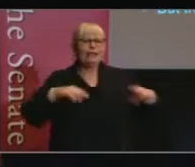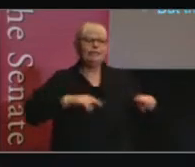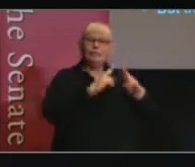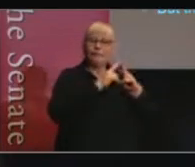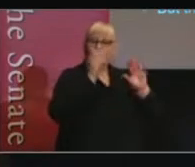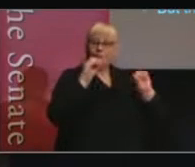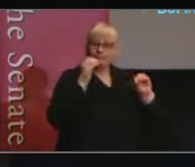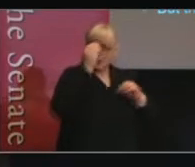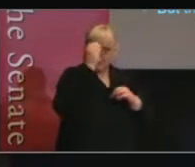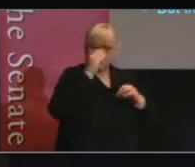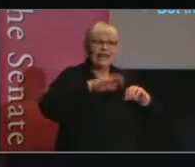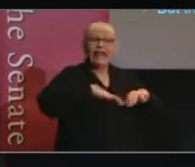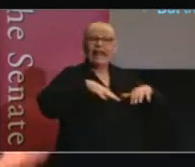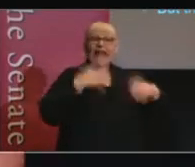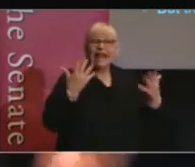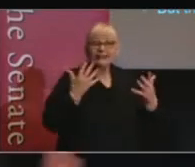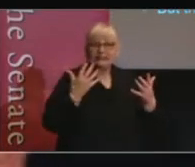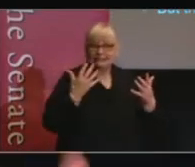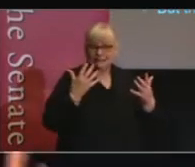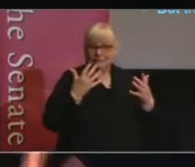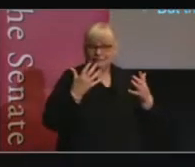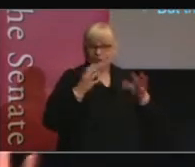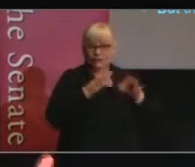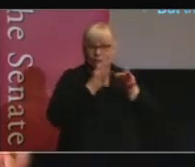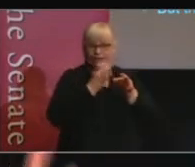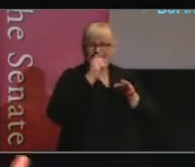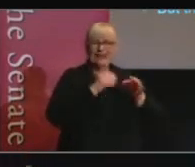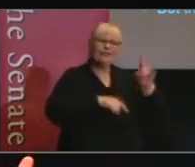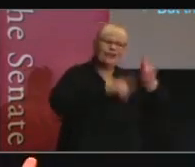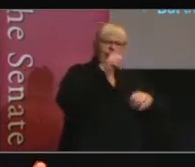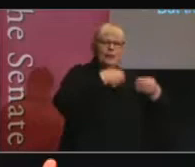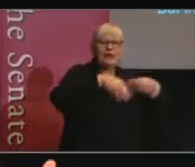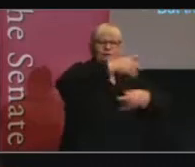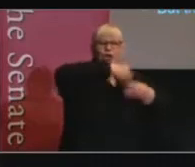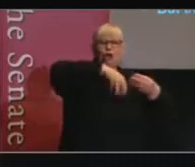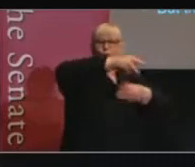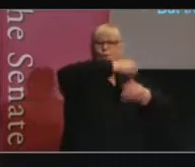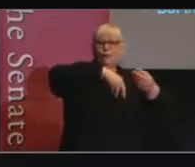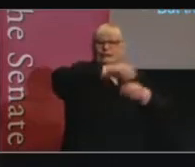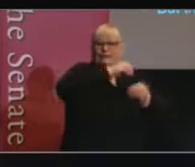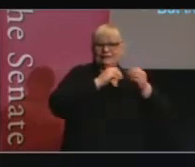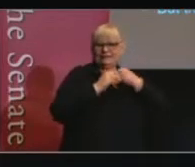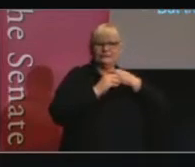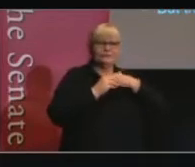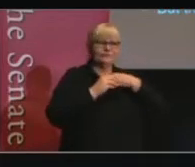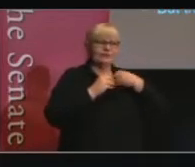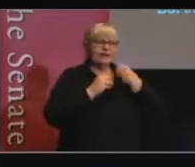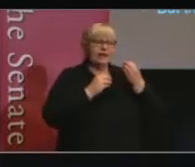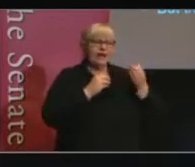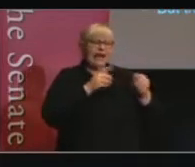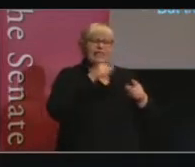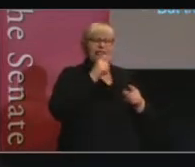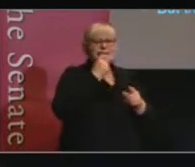any individual body in parliament, can have a range of dynamic fluid attributes, sometimes in tension with each other.